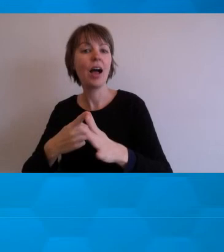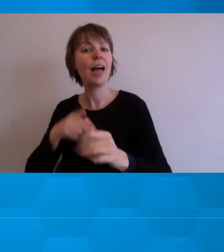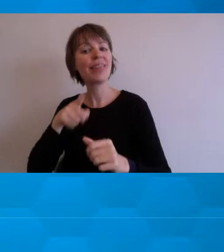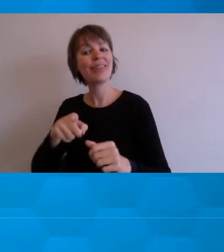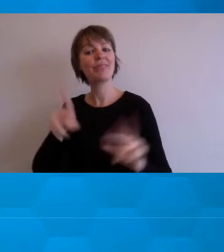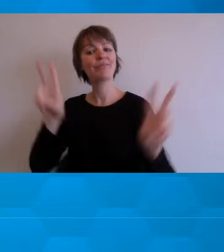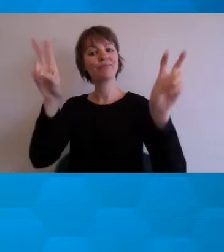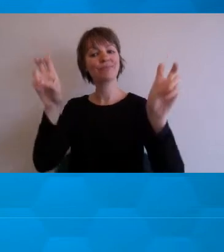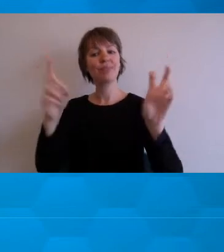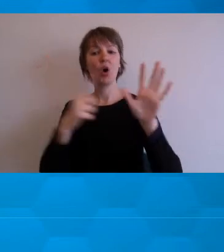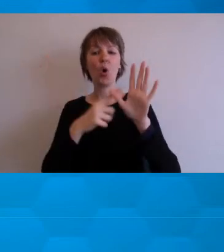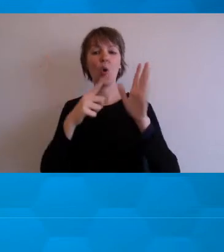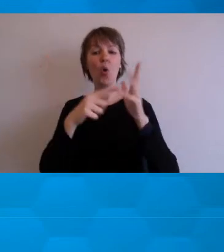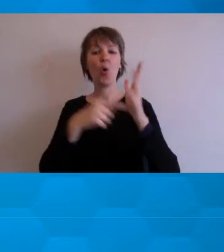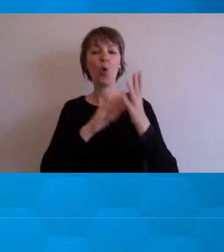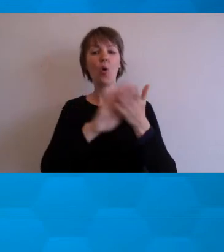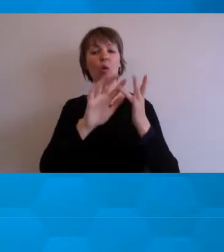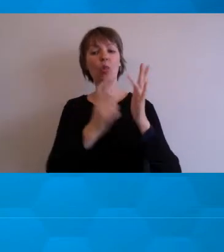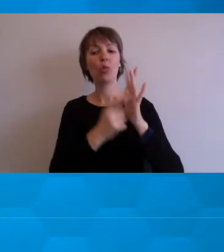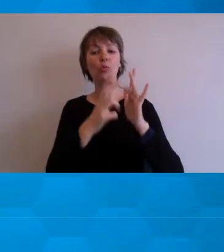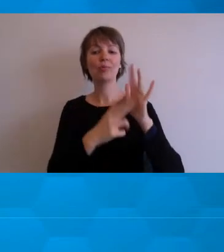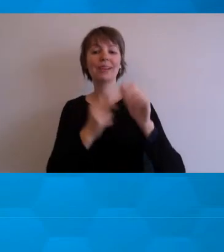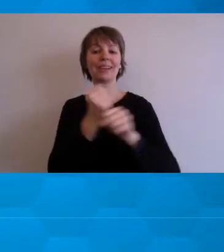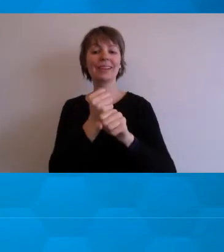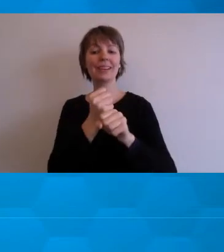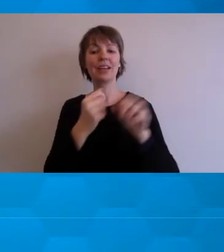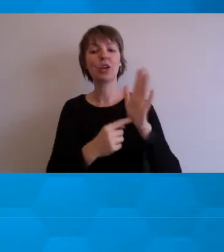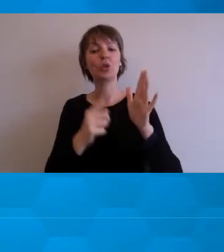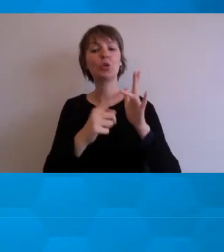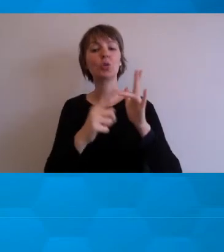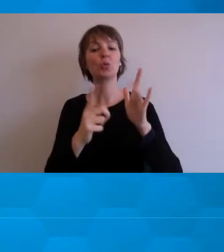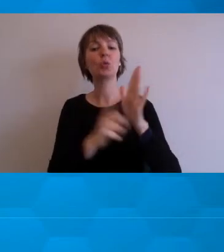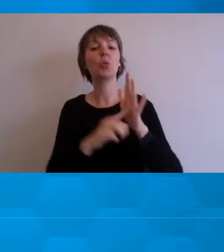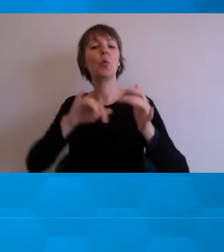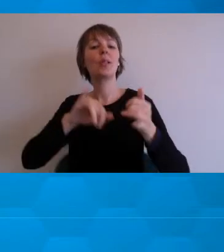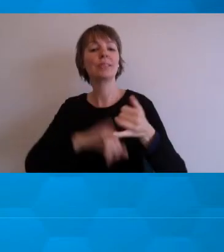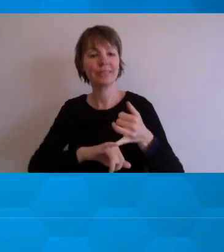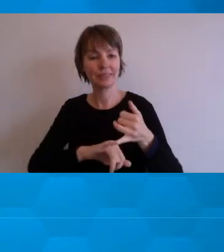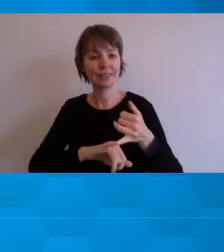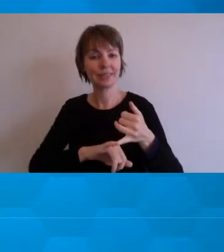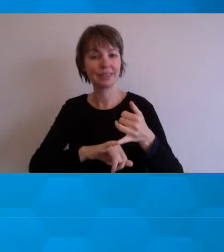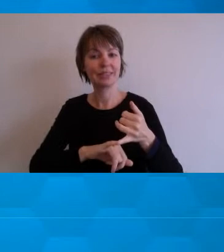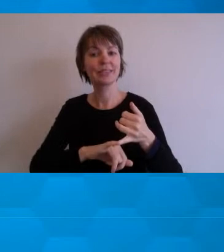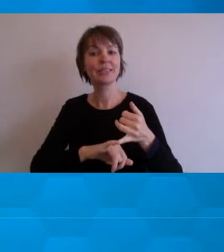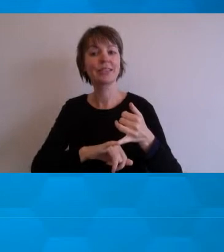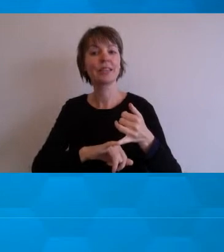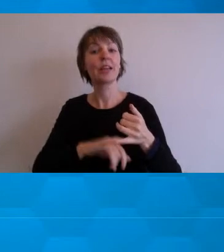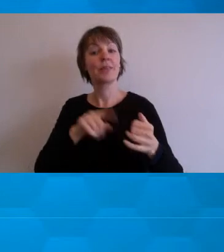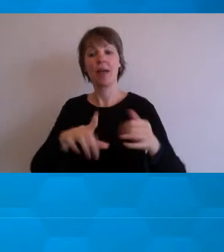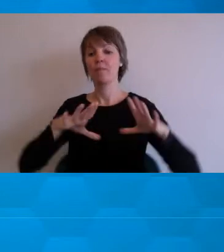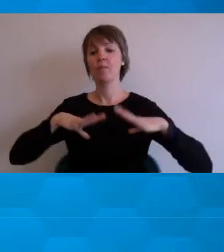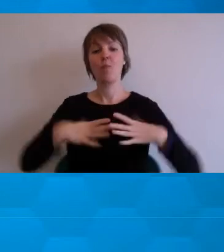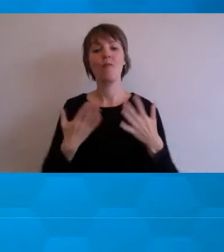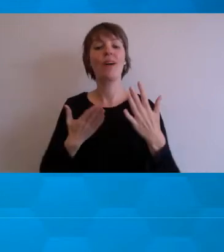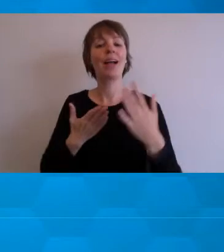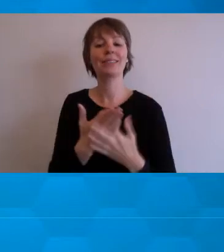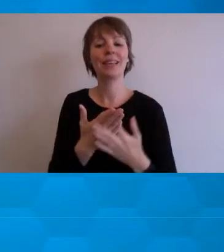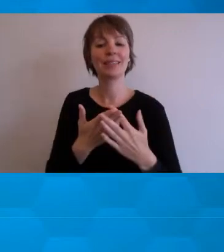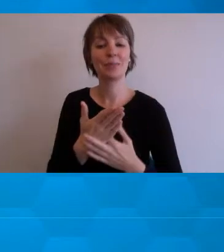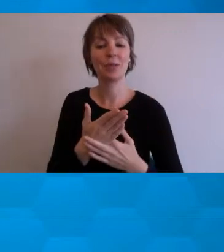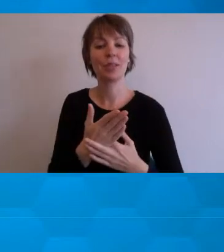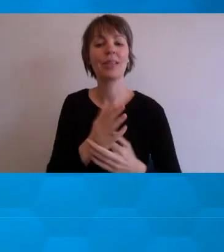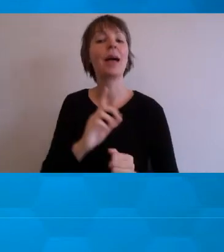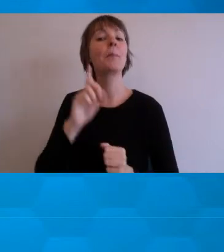tools are subject to anti-discrimination laws, so out of the box they're all accessible. However, what students